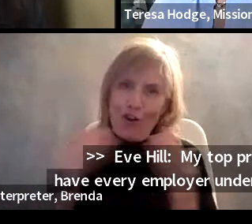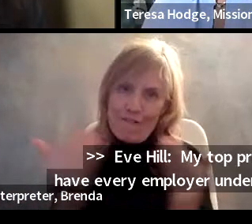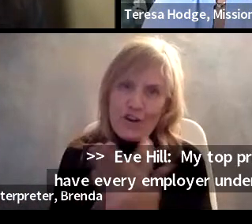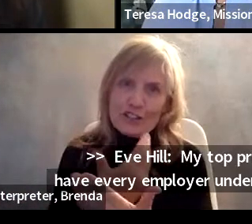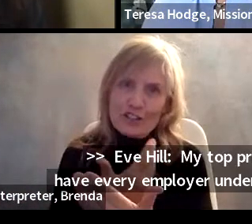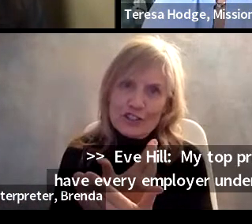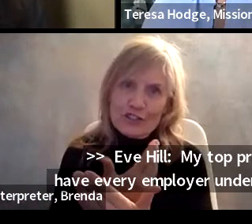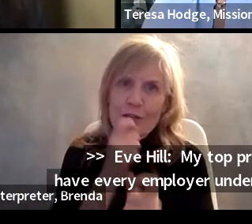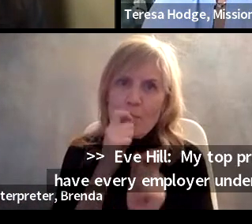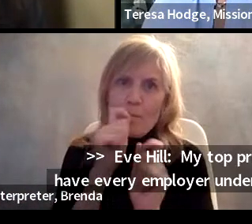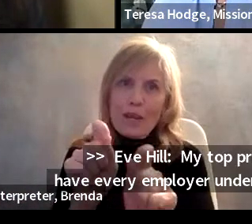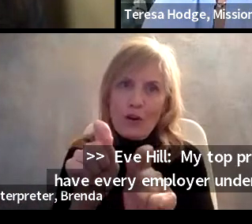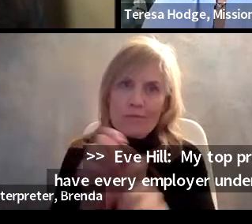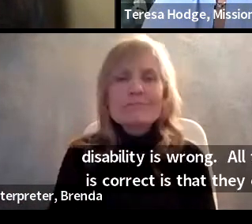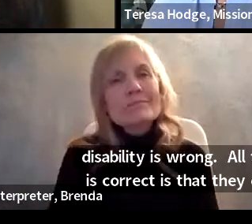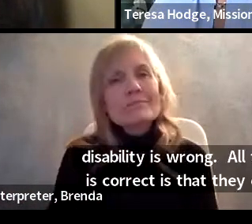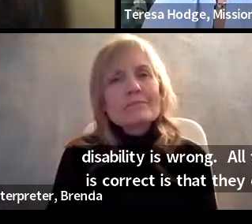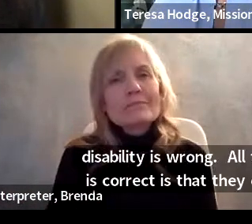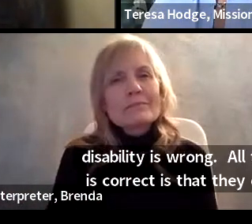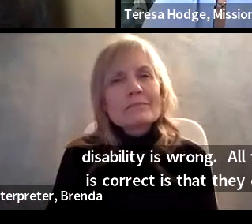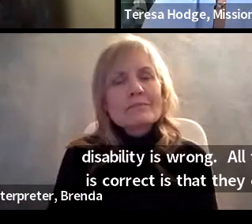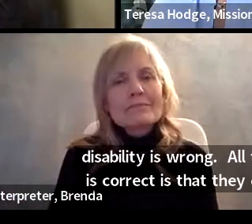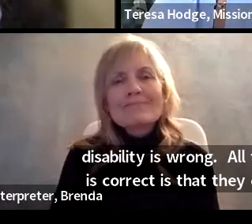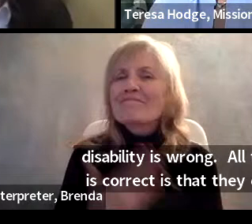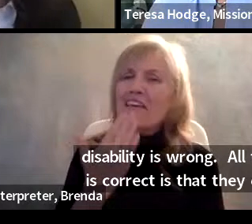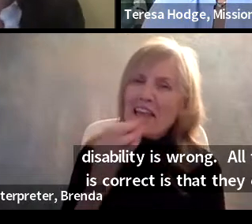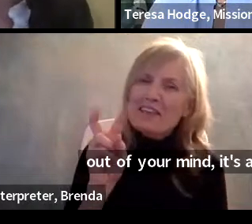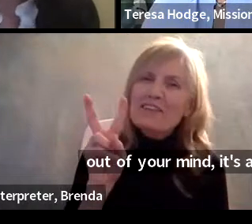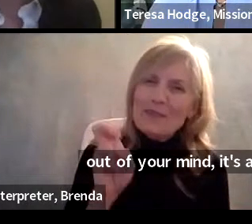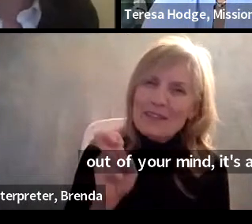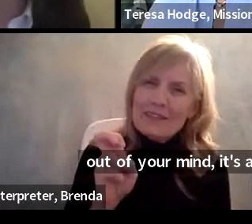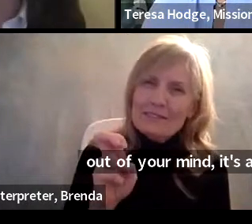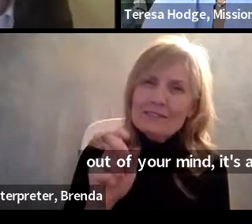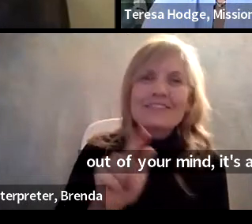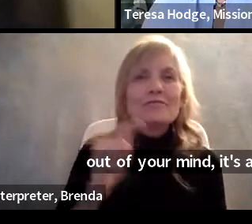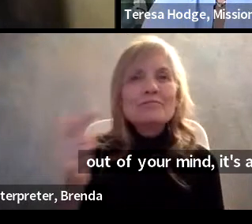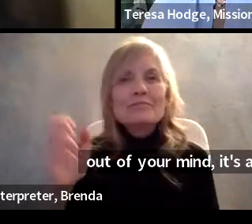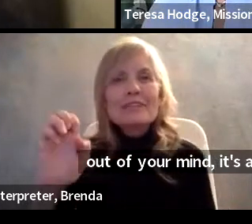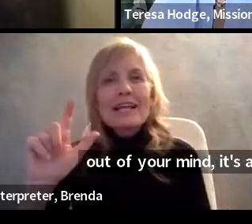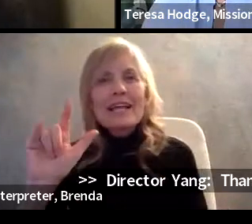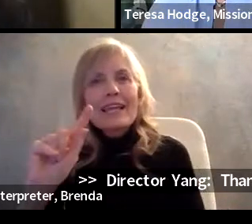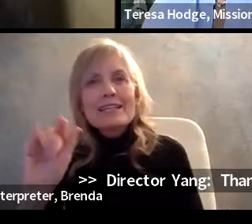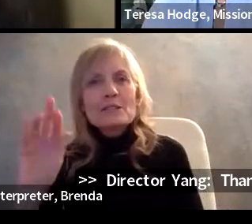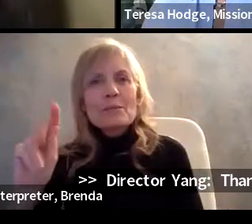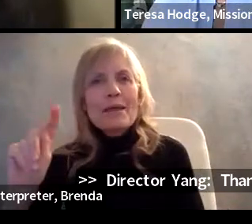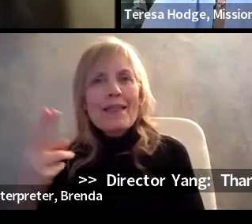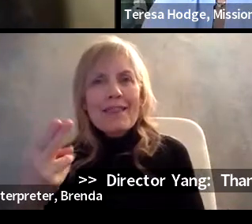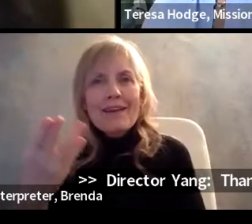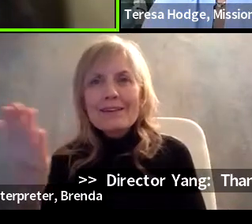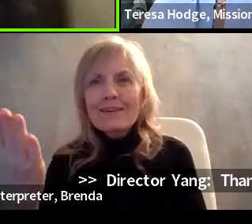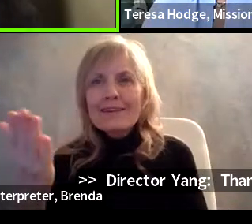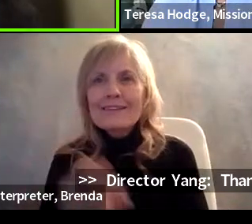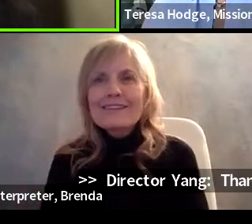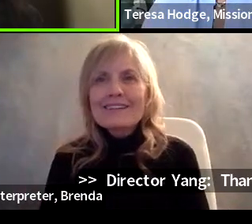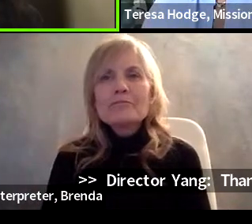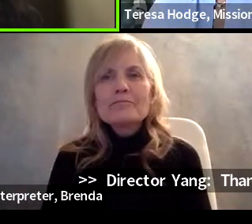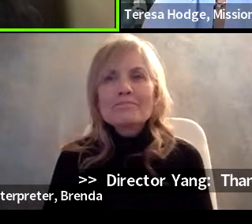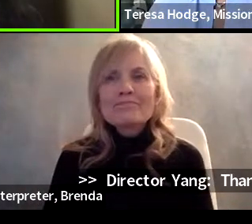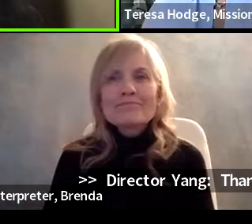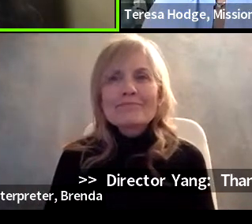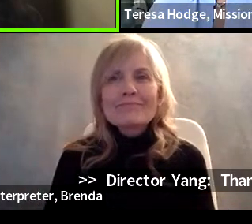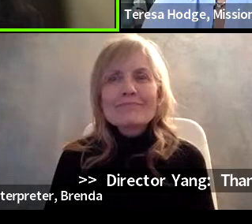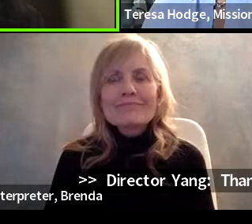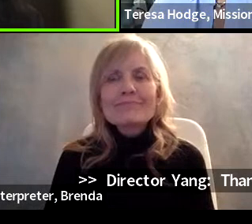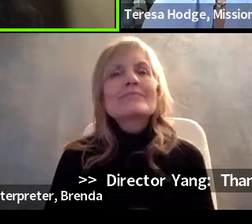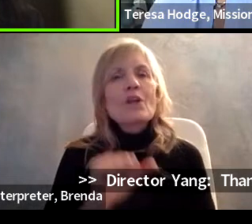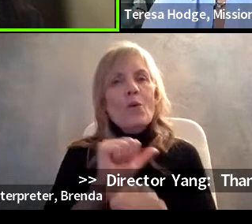Okay. Thanks, Eve. And Elizabeth, what would you like to work with us with? Yes. So working for an